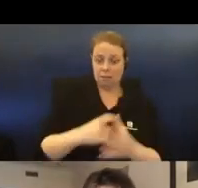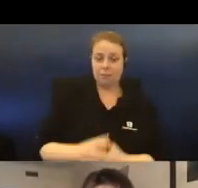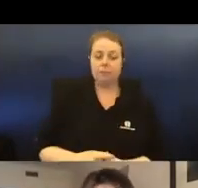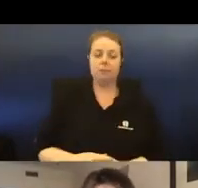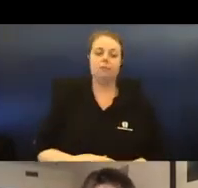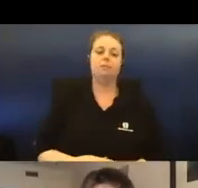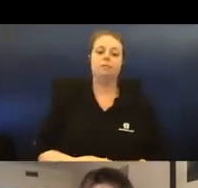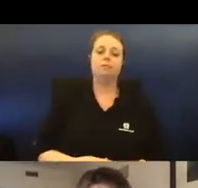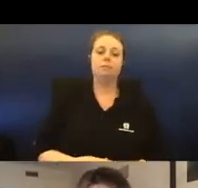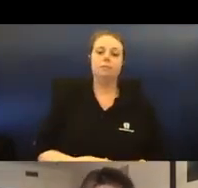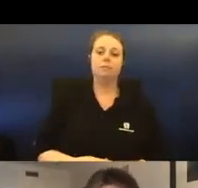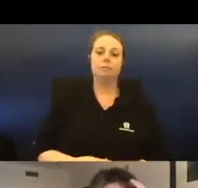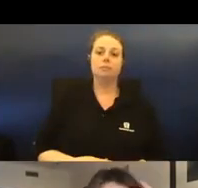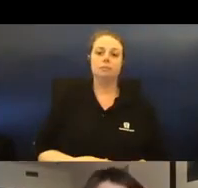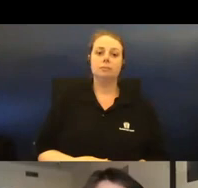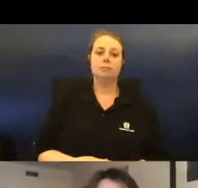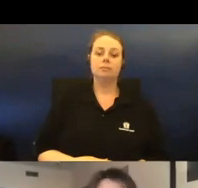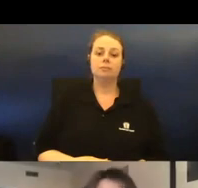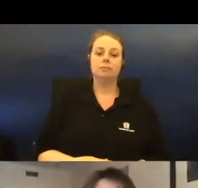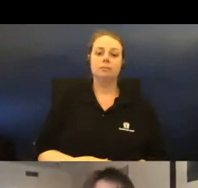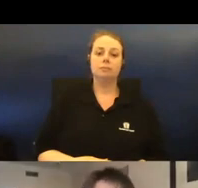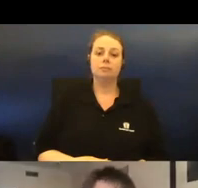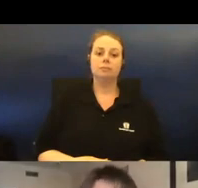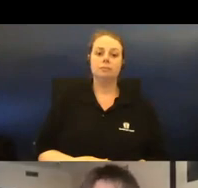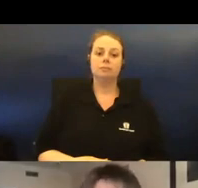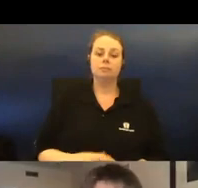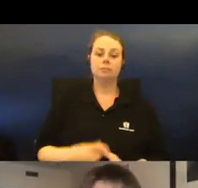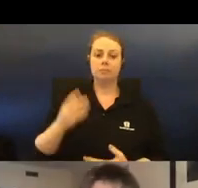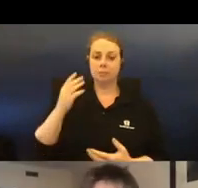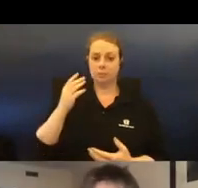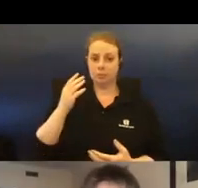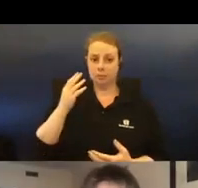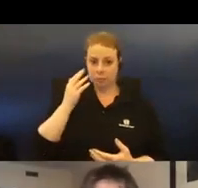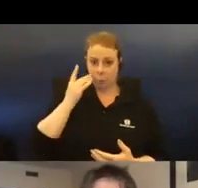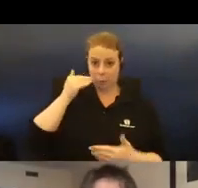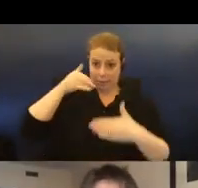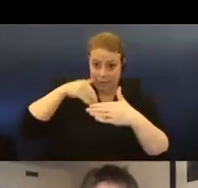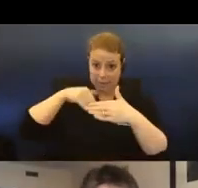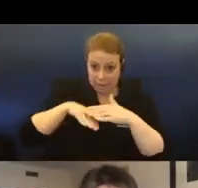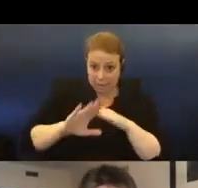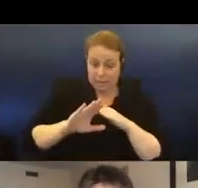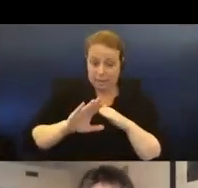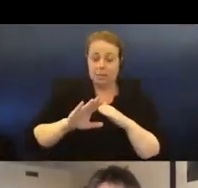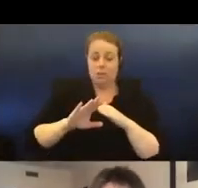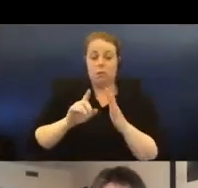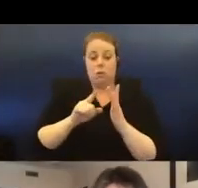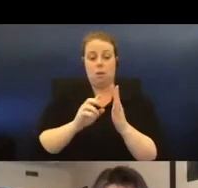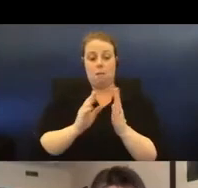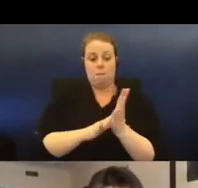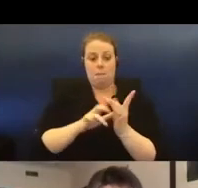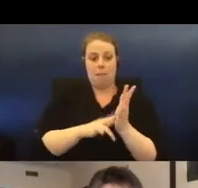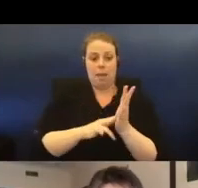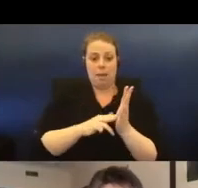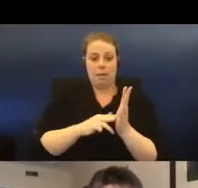In the entrance upstairs, one had to walk through the labyrinths of ball arts to then get to the main installation of this Bollard City